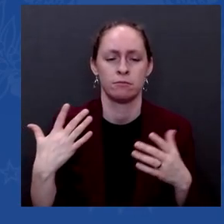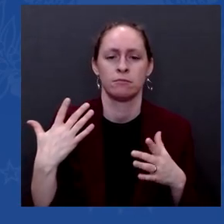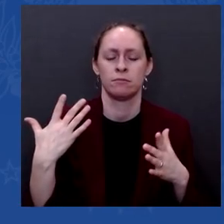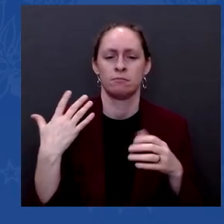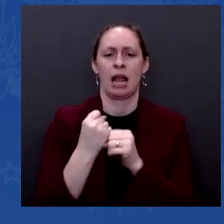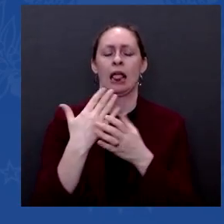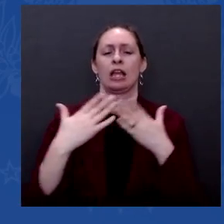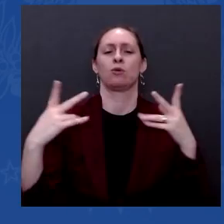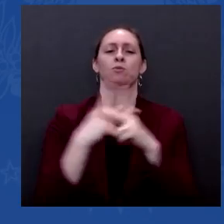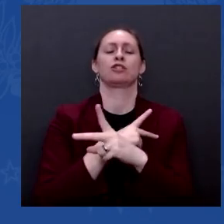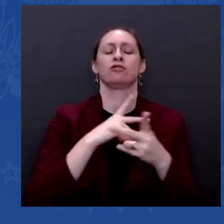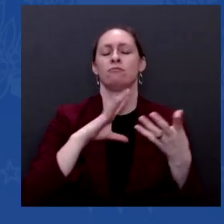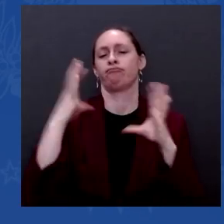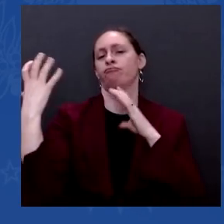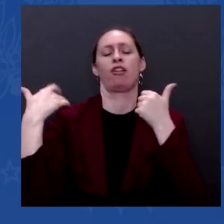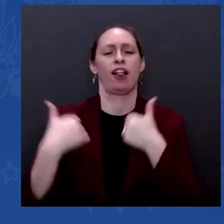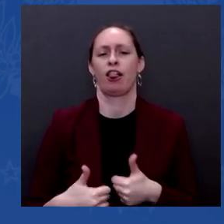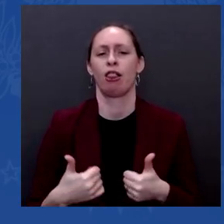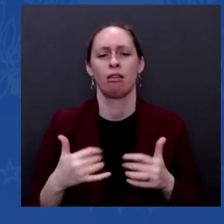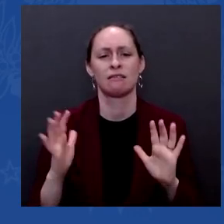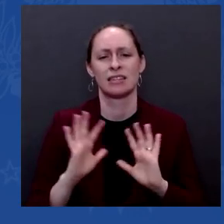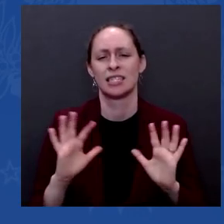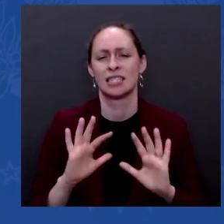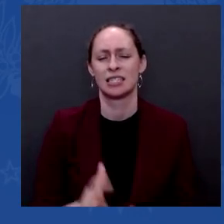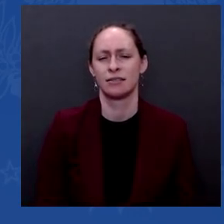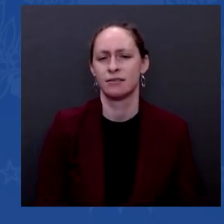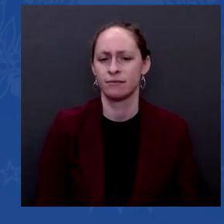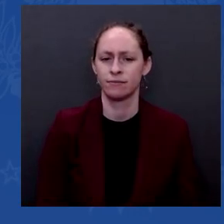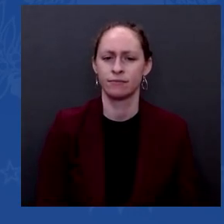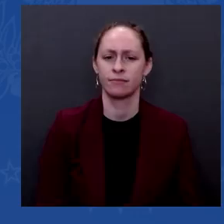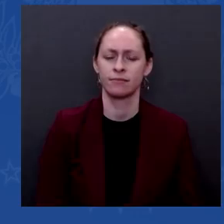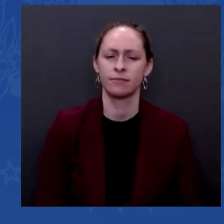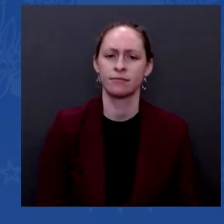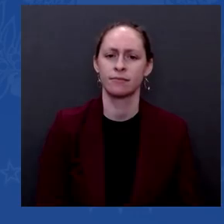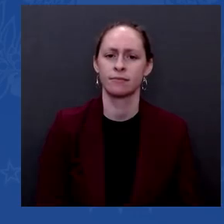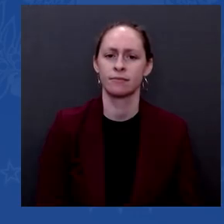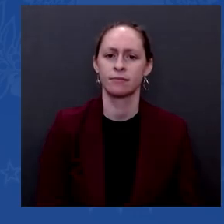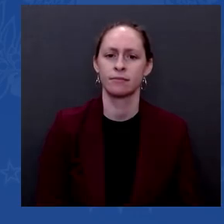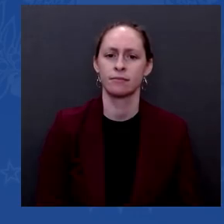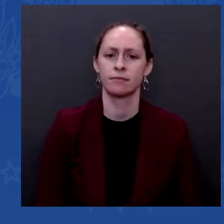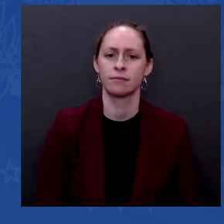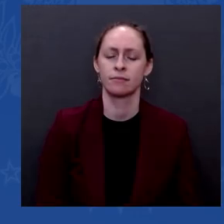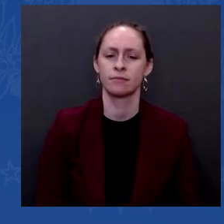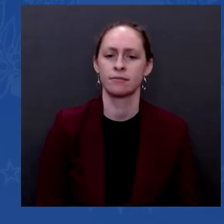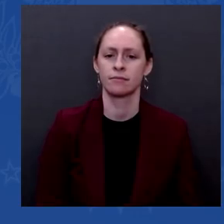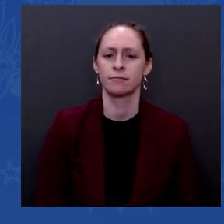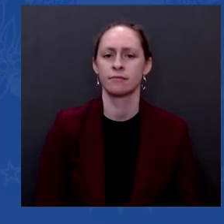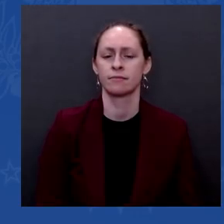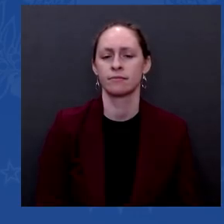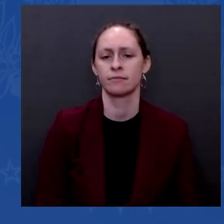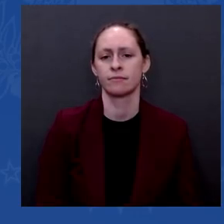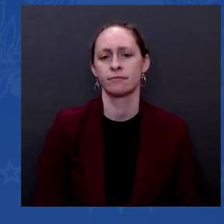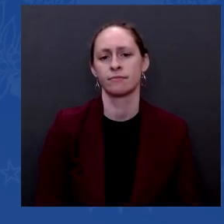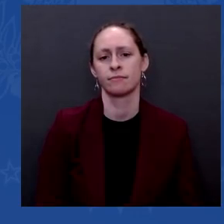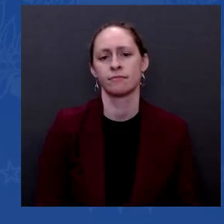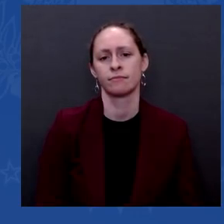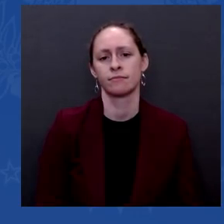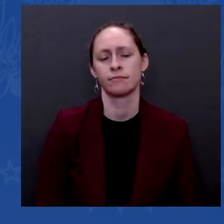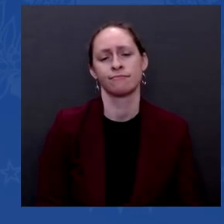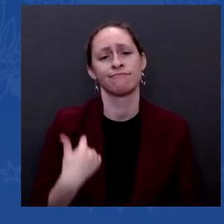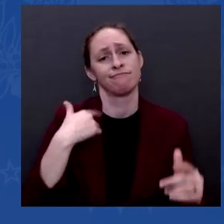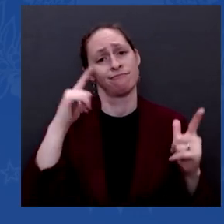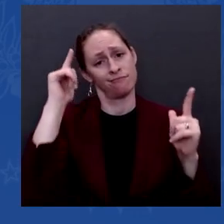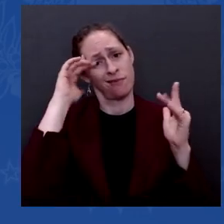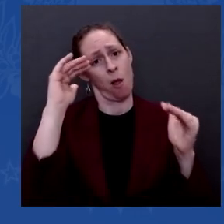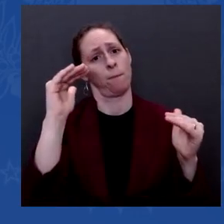am hoping that Vladimir Putin understands that he is short of a full-blown nuclear